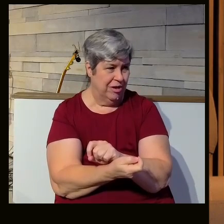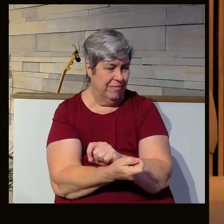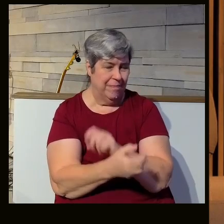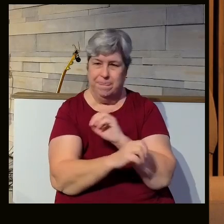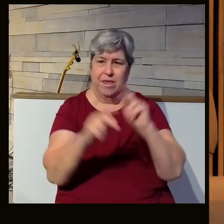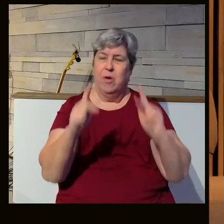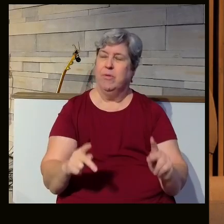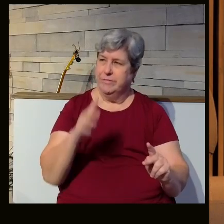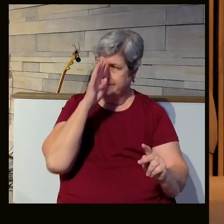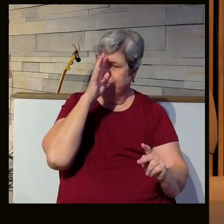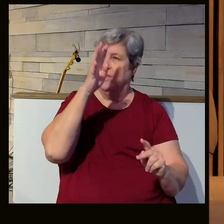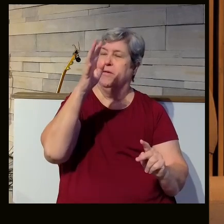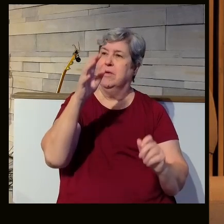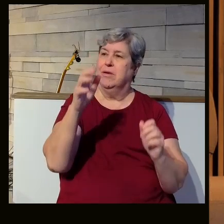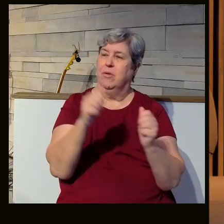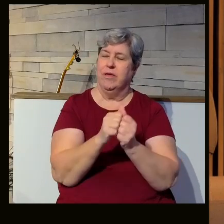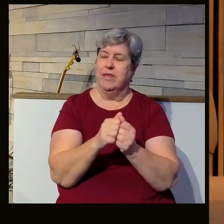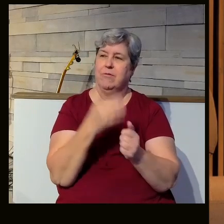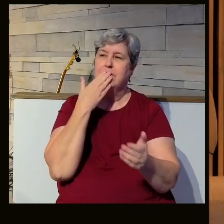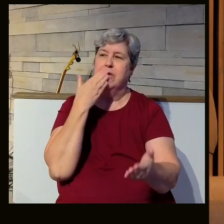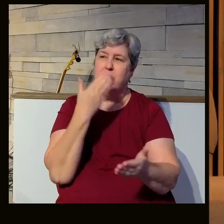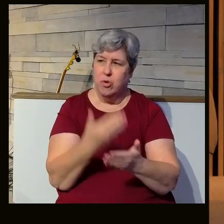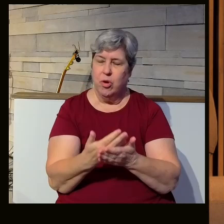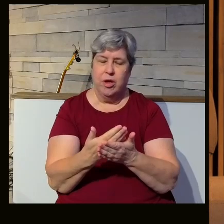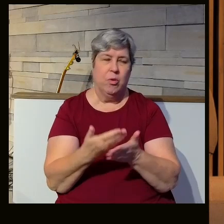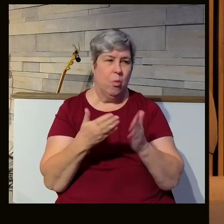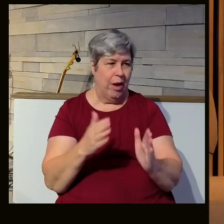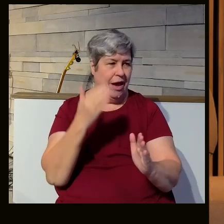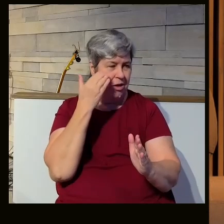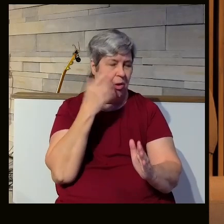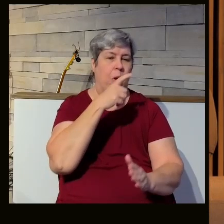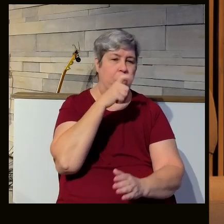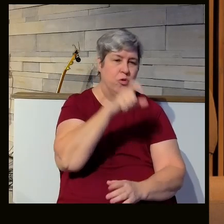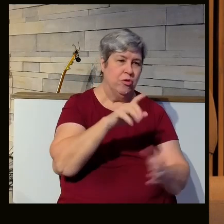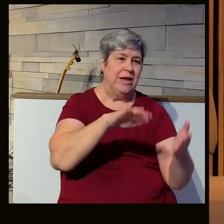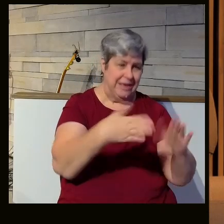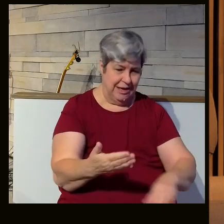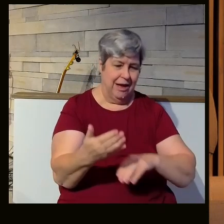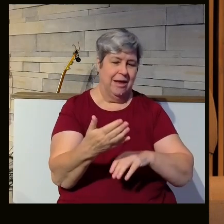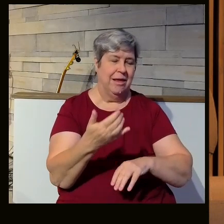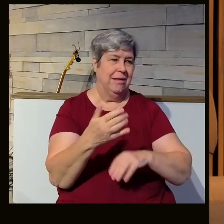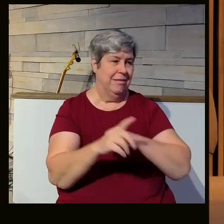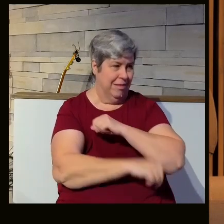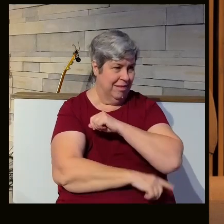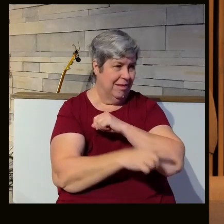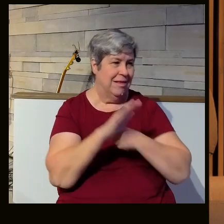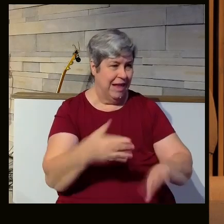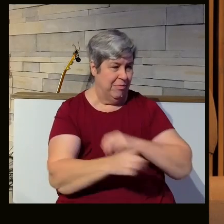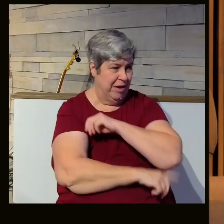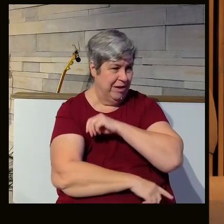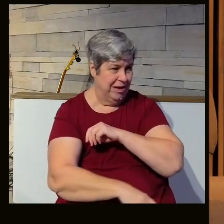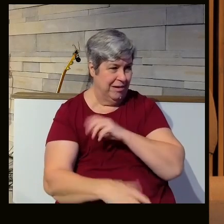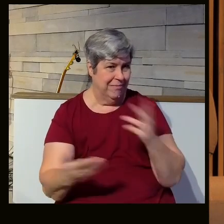And no one has come up with an error-proof death penalty, knowing that, yes, that's the right person. No one's come up with that